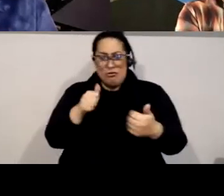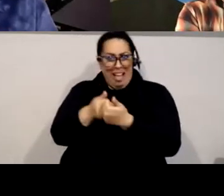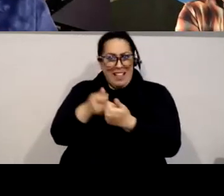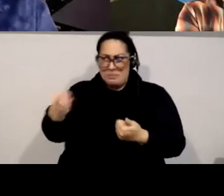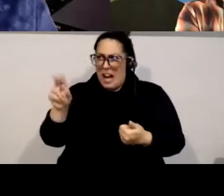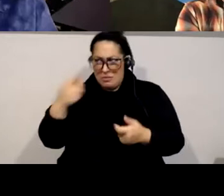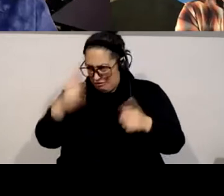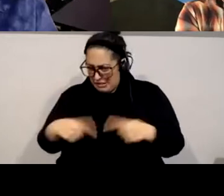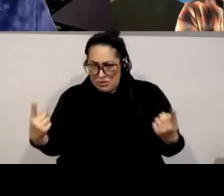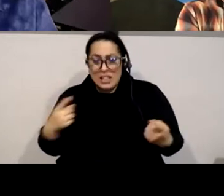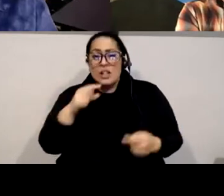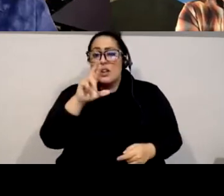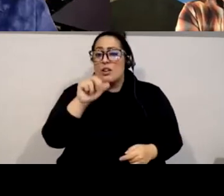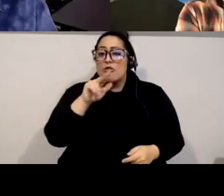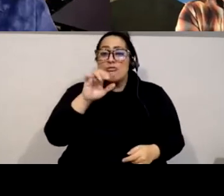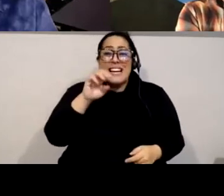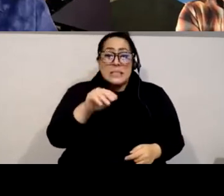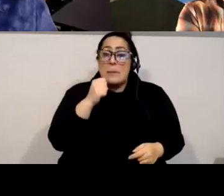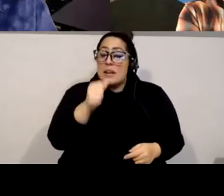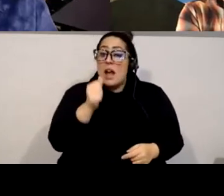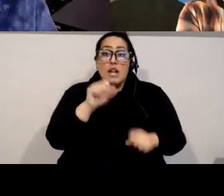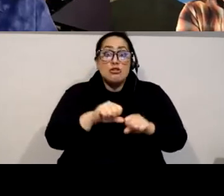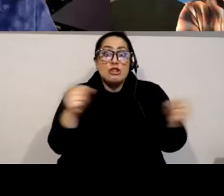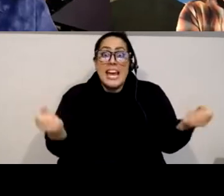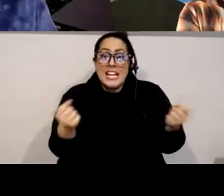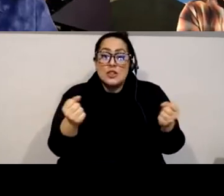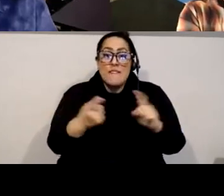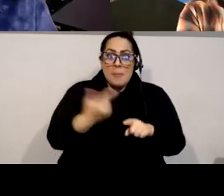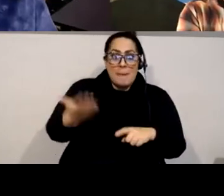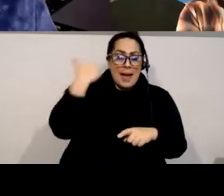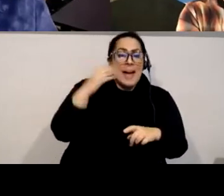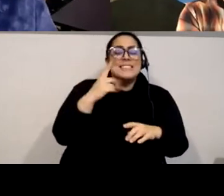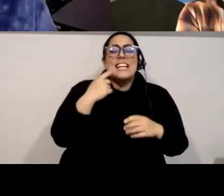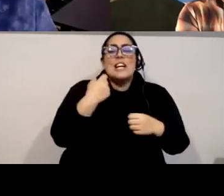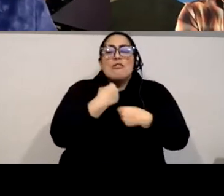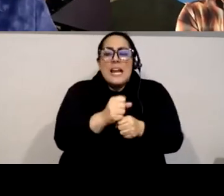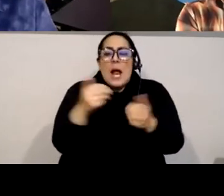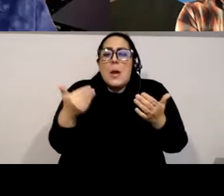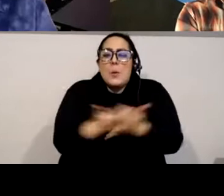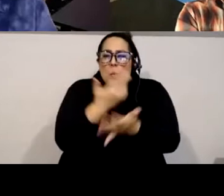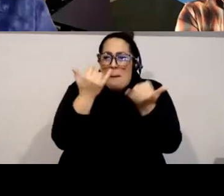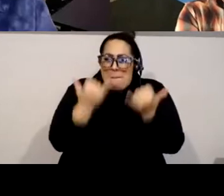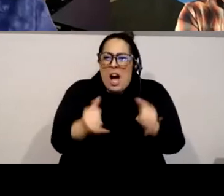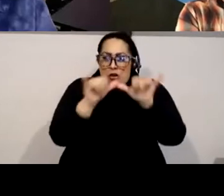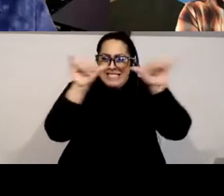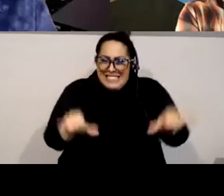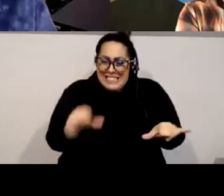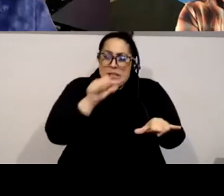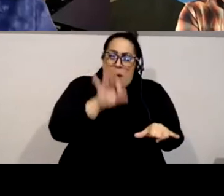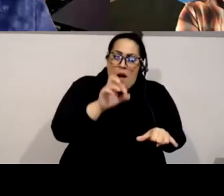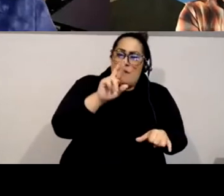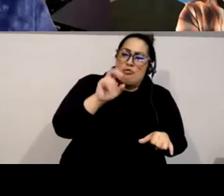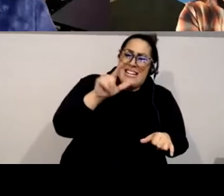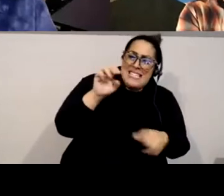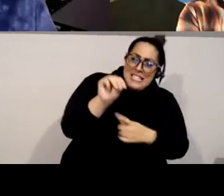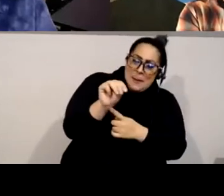not break from the old order, rather evolved from it to produce a modern system of racial capitalism dependent on slavery, violence,